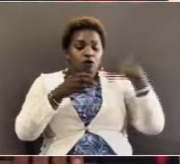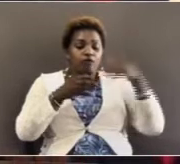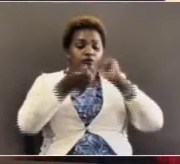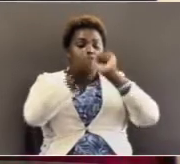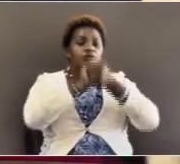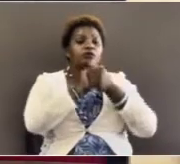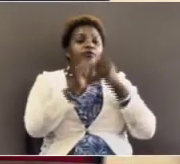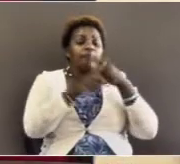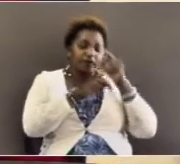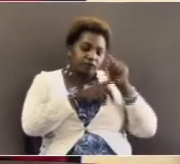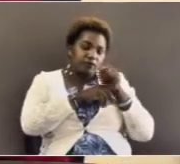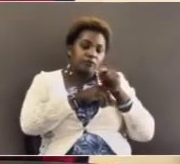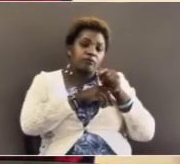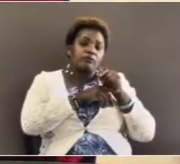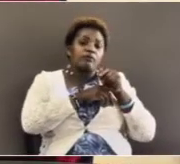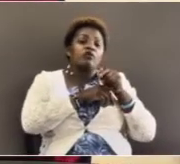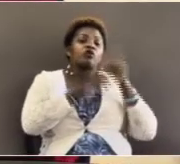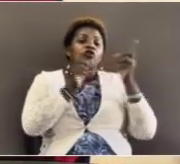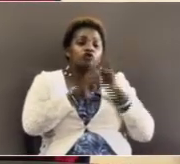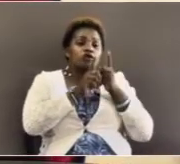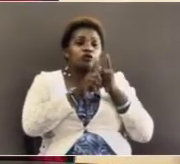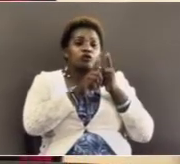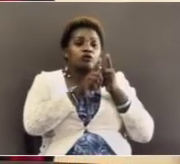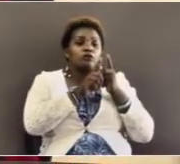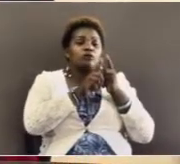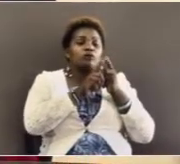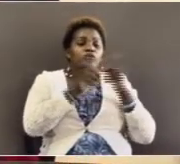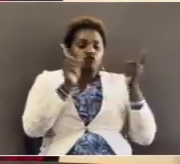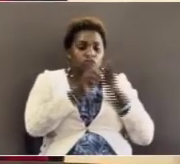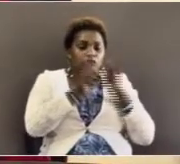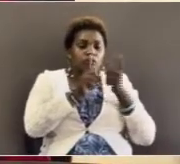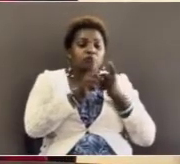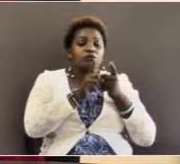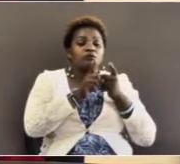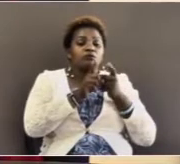but it is rather short, it is rather temporary.